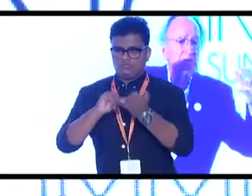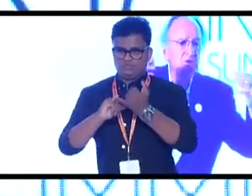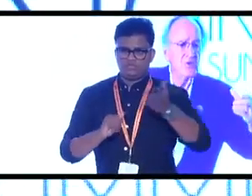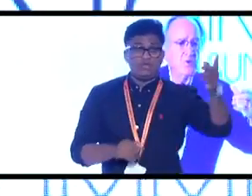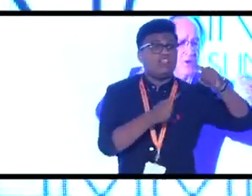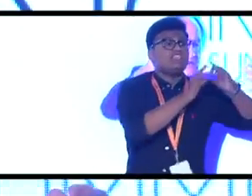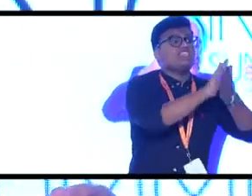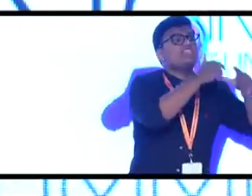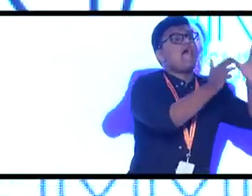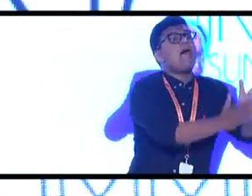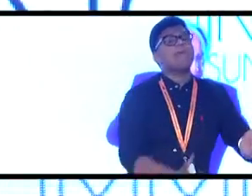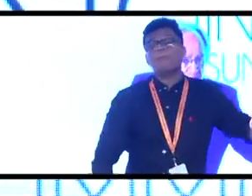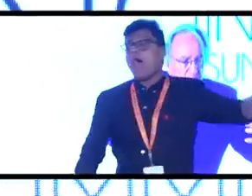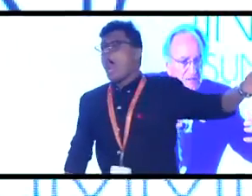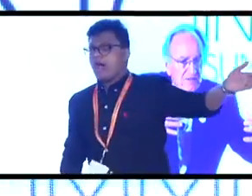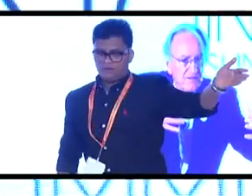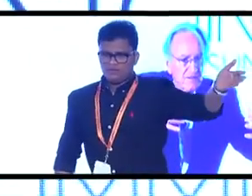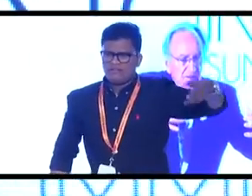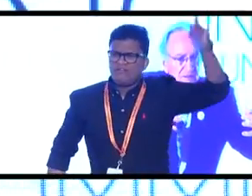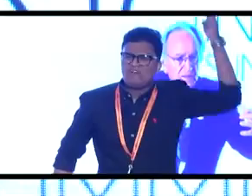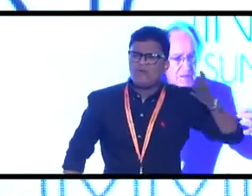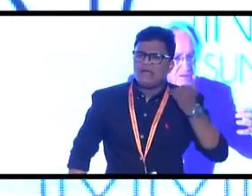fit into two distinct categories.